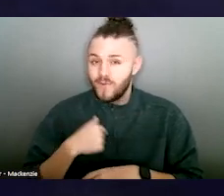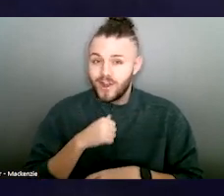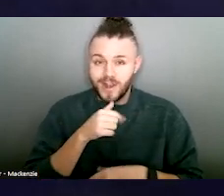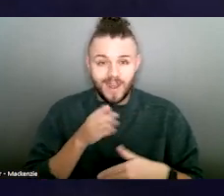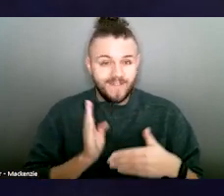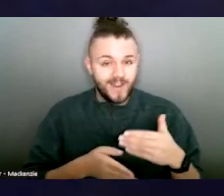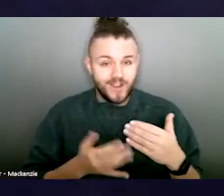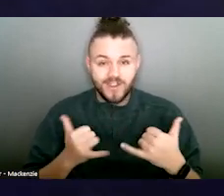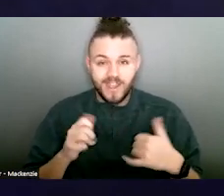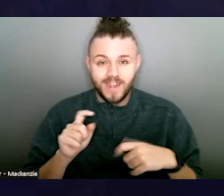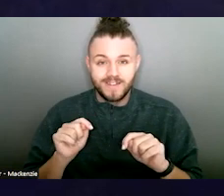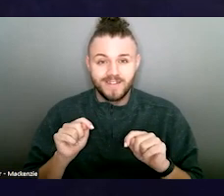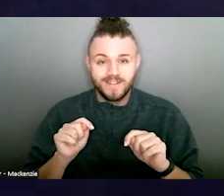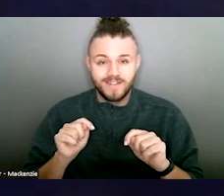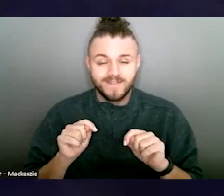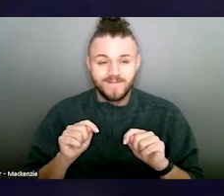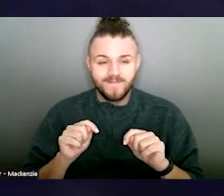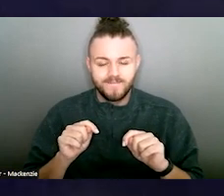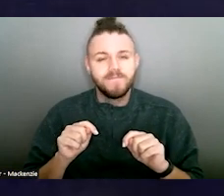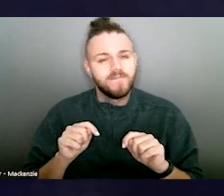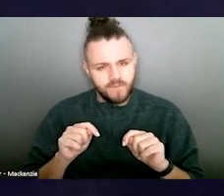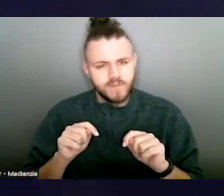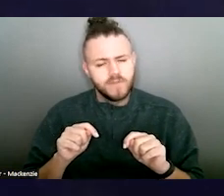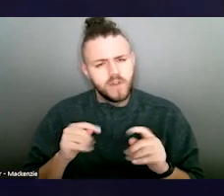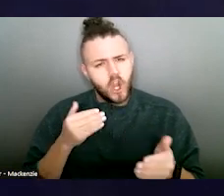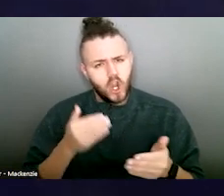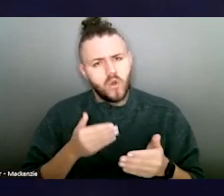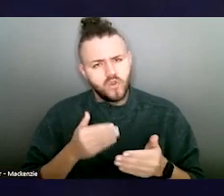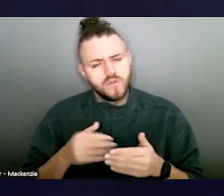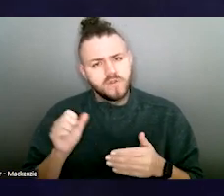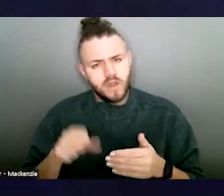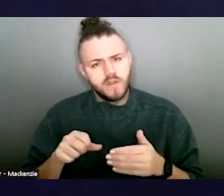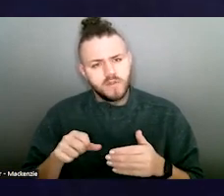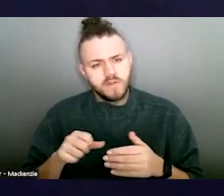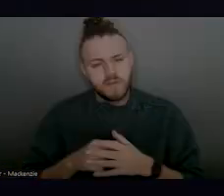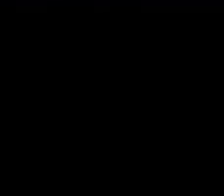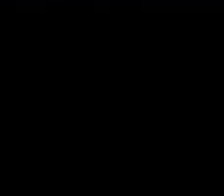the vintage line yet. We will be a lot closer after the day is done. done.